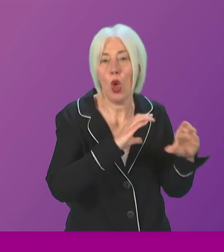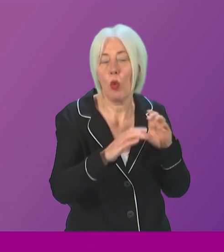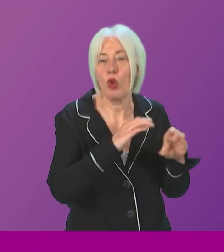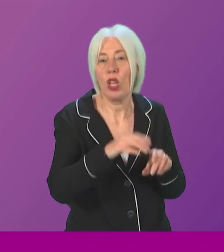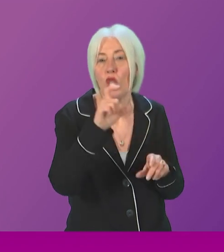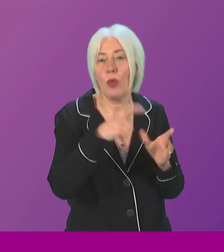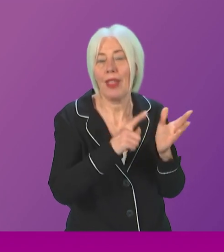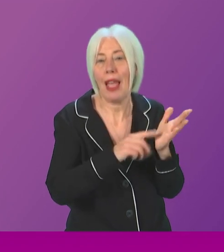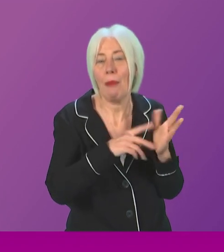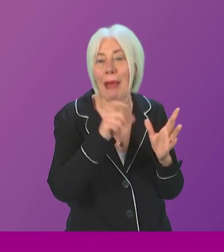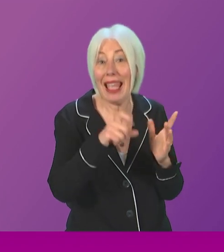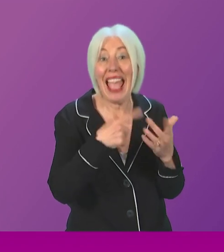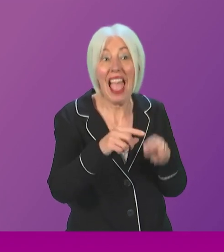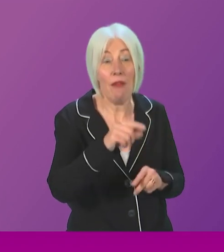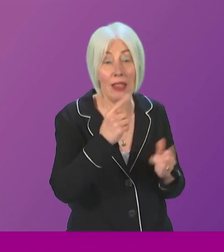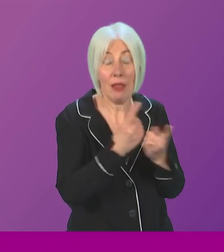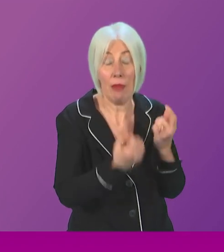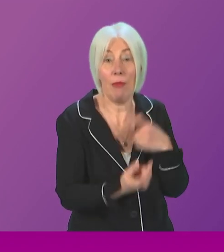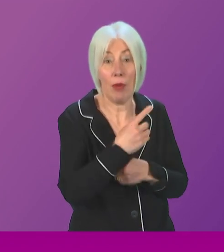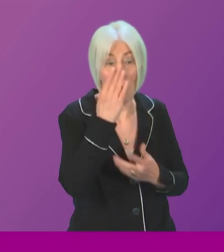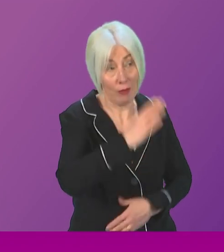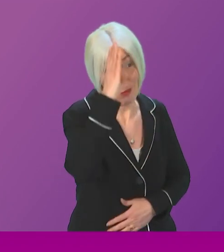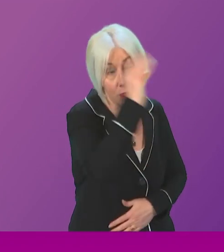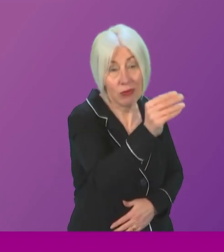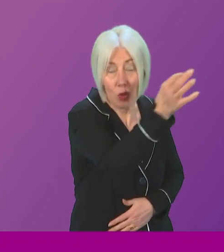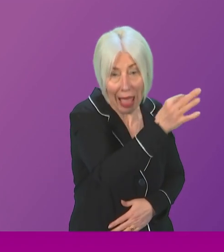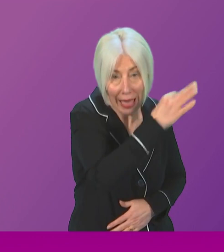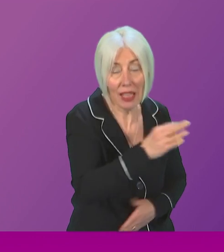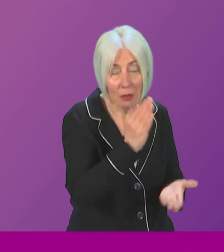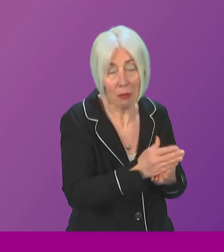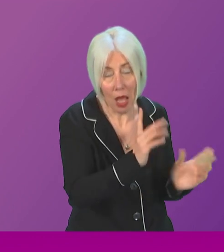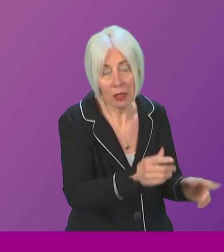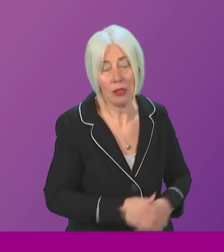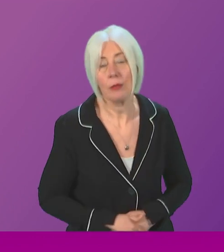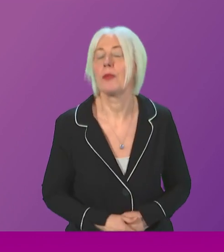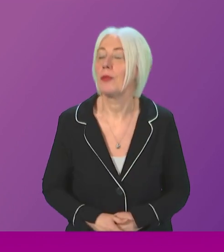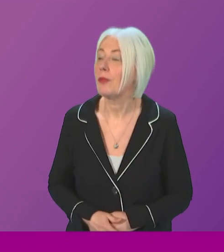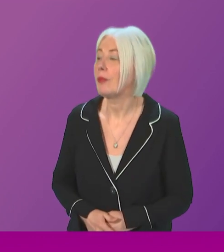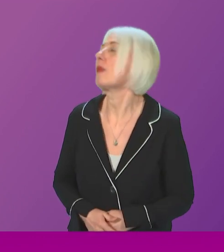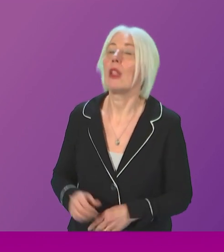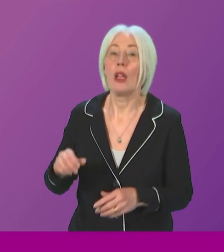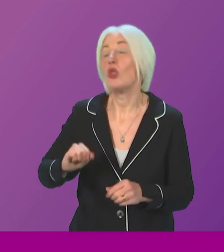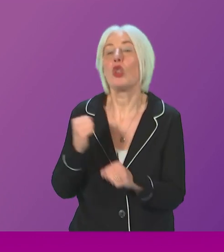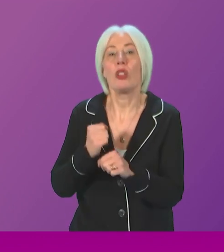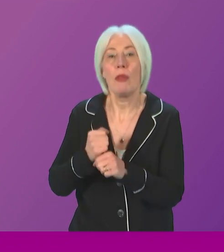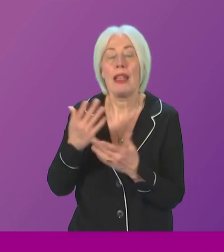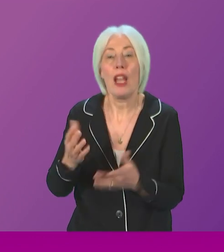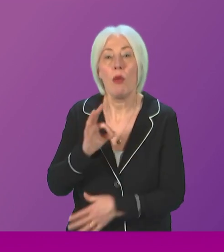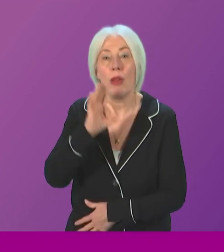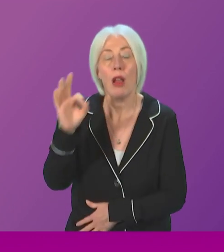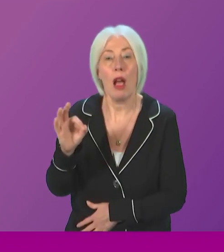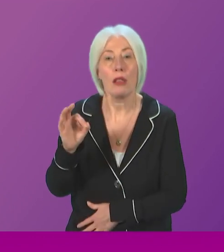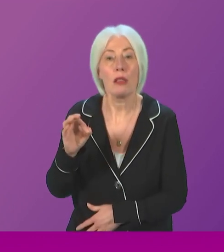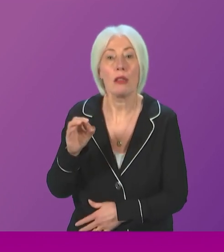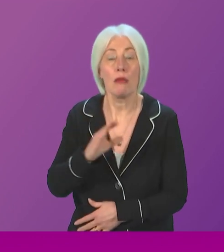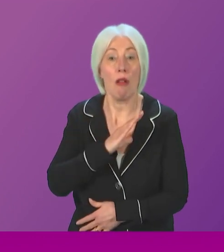with islanders when this disruption takes place. And brief supplementary please, Jimmy Helper-Johnson. Thank you. The Scottish Government has now officially asked the UK Armed Forces